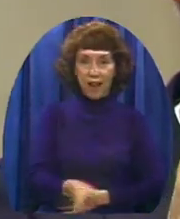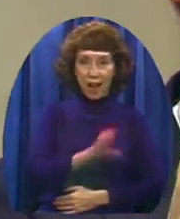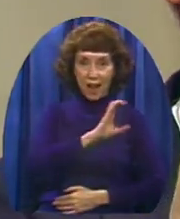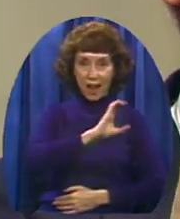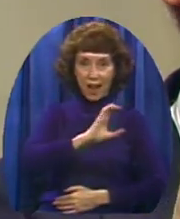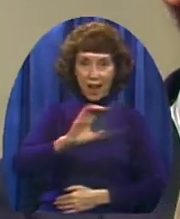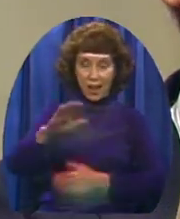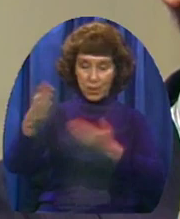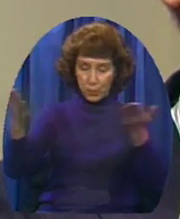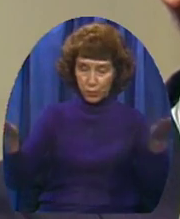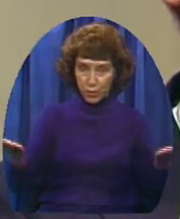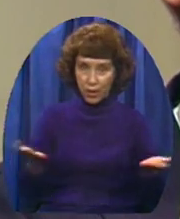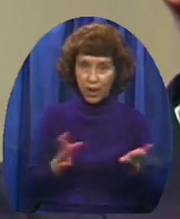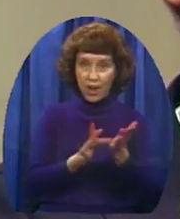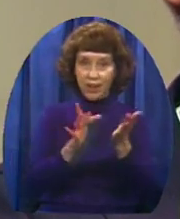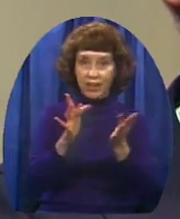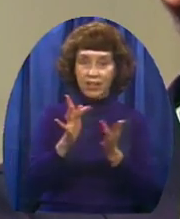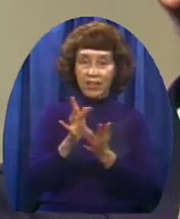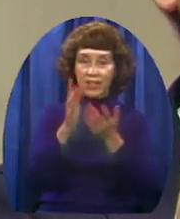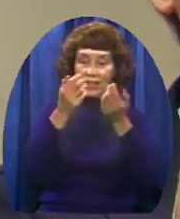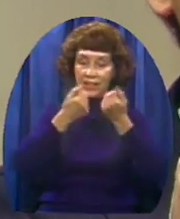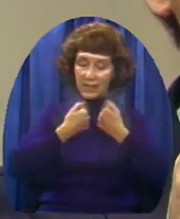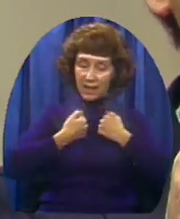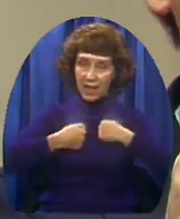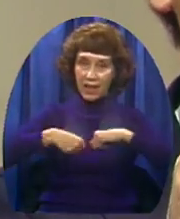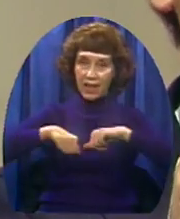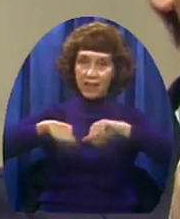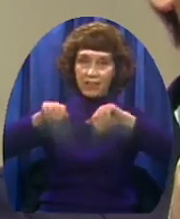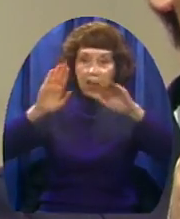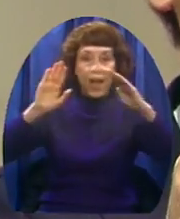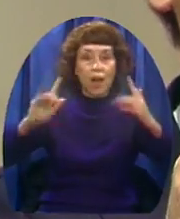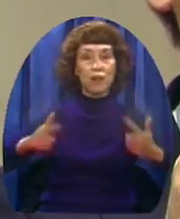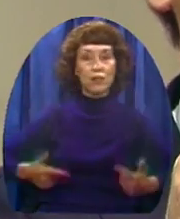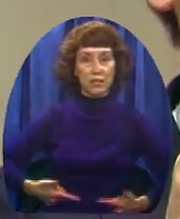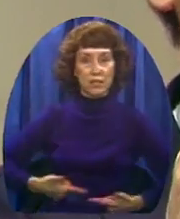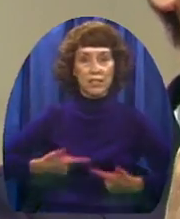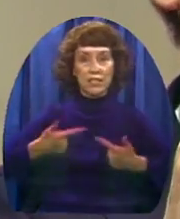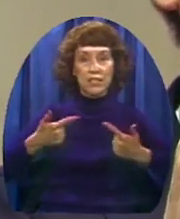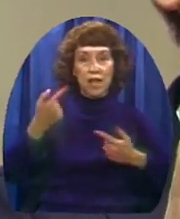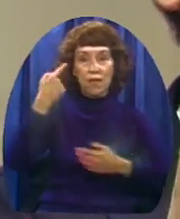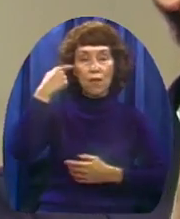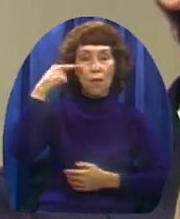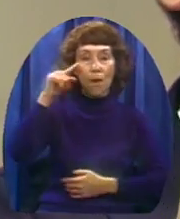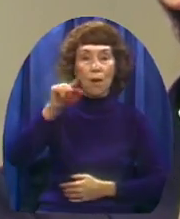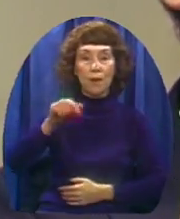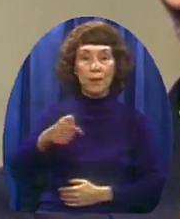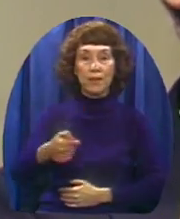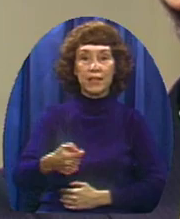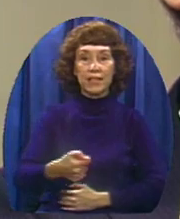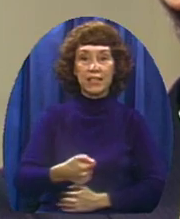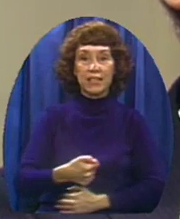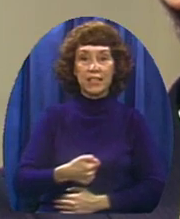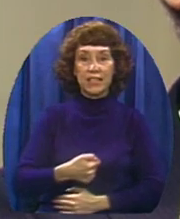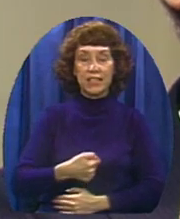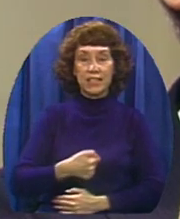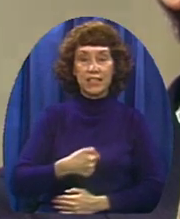Where he laid down his life for me